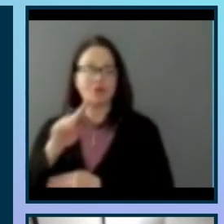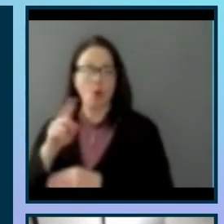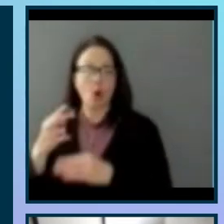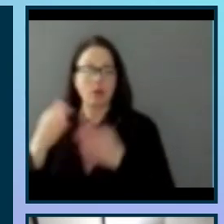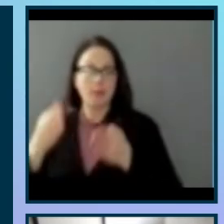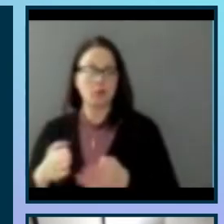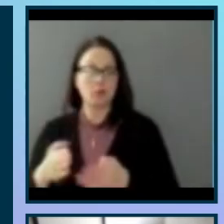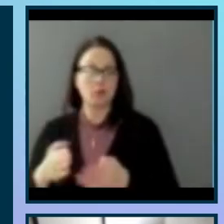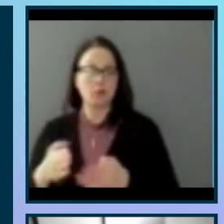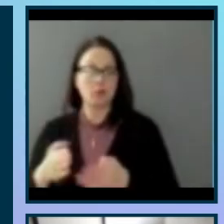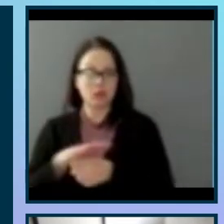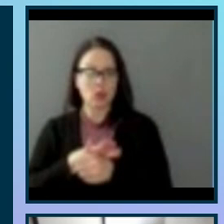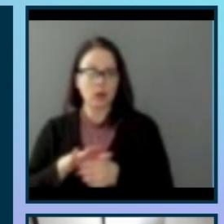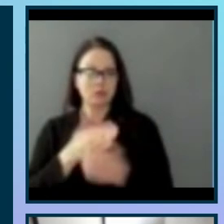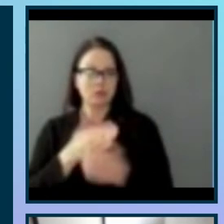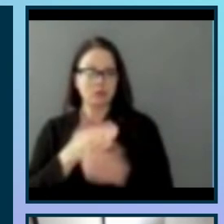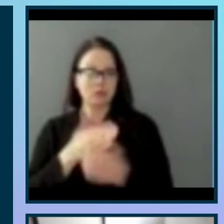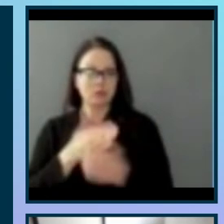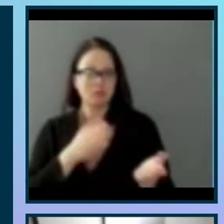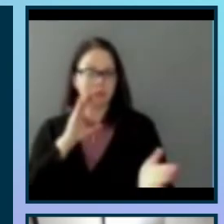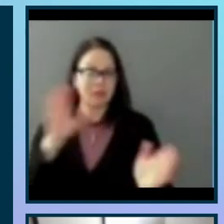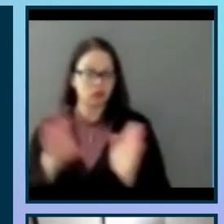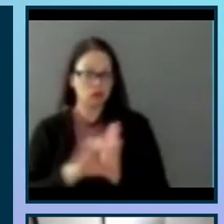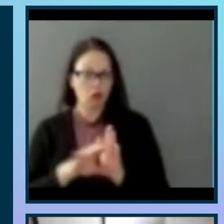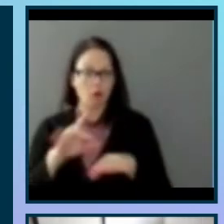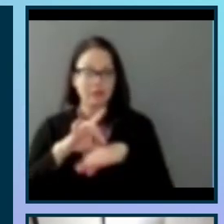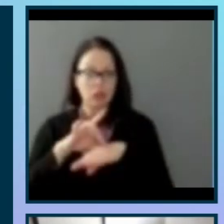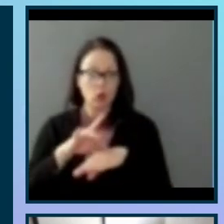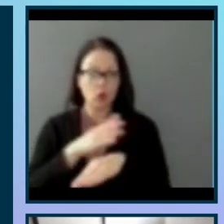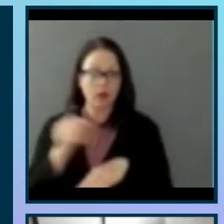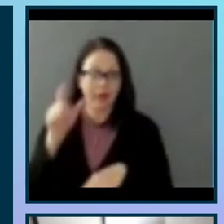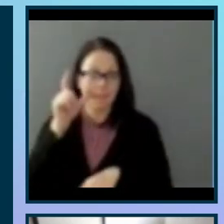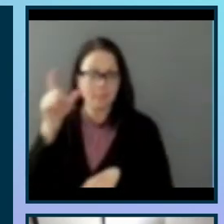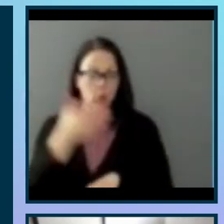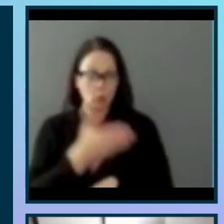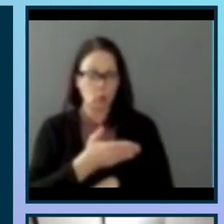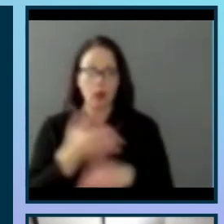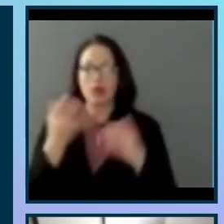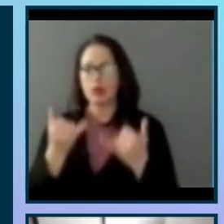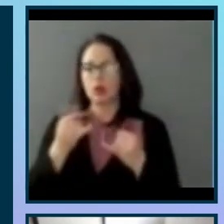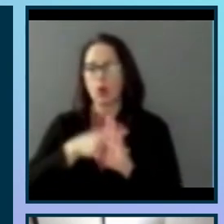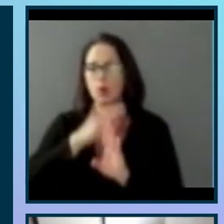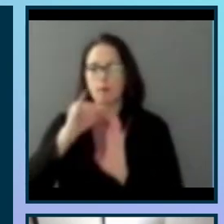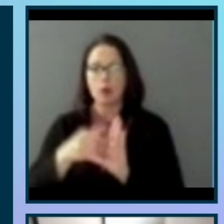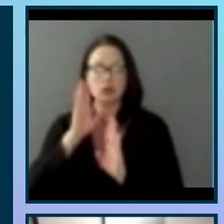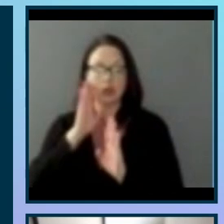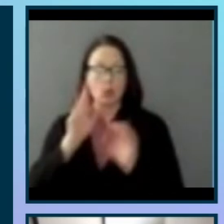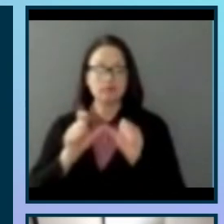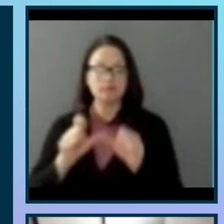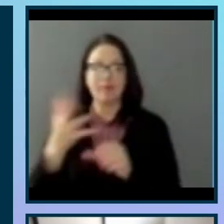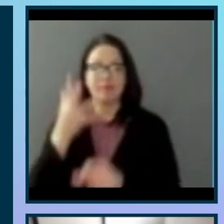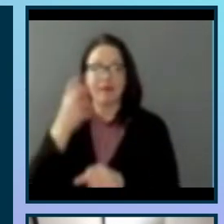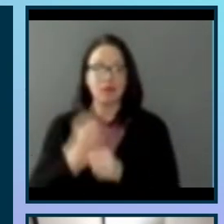Here I have an image of the Earth and the moon. The current project will last five years. It